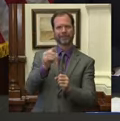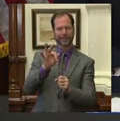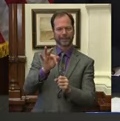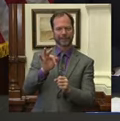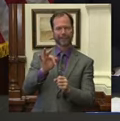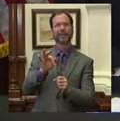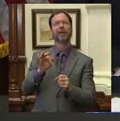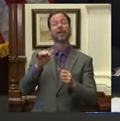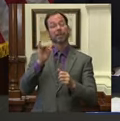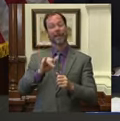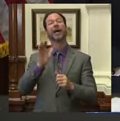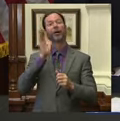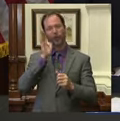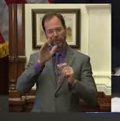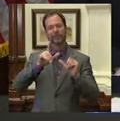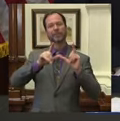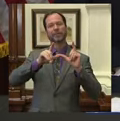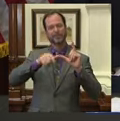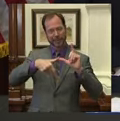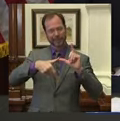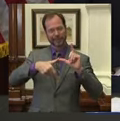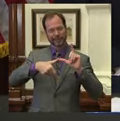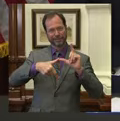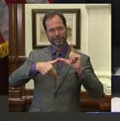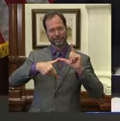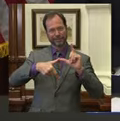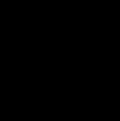will let it expire as scheduled.